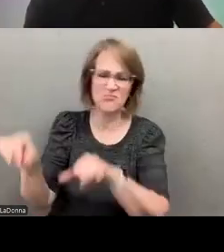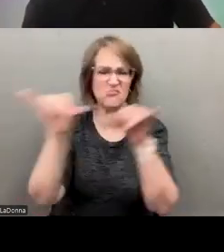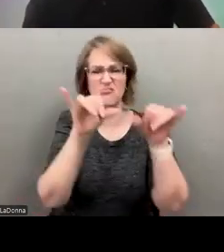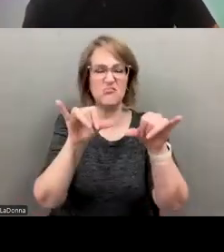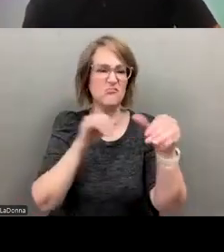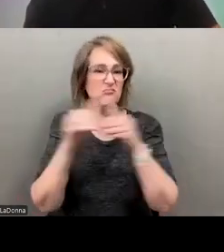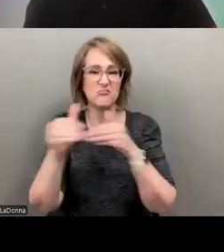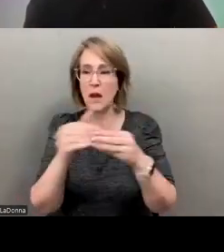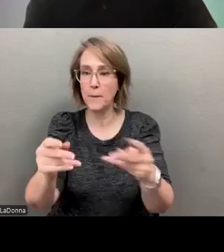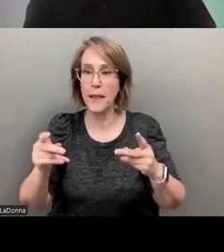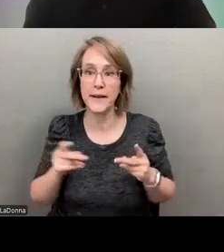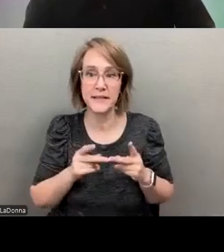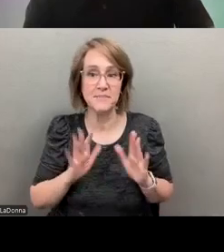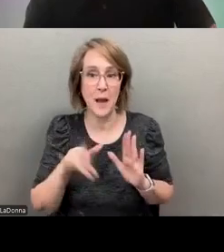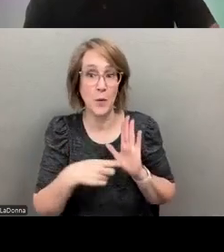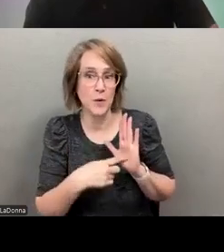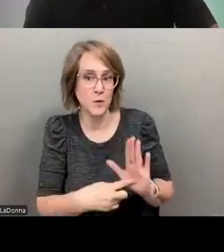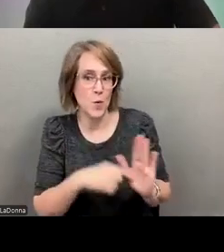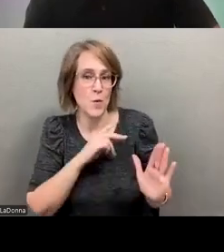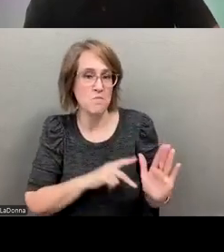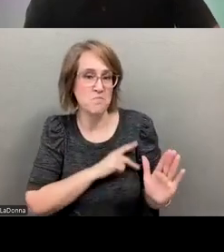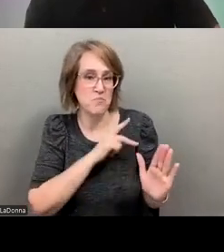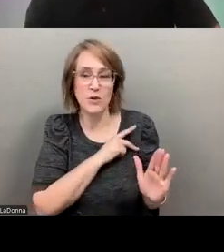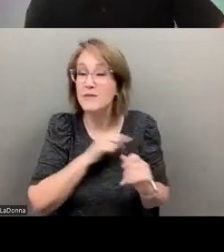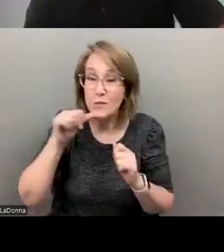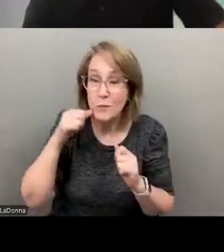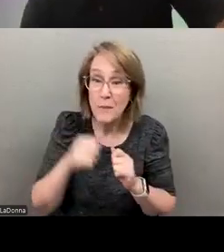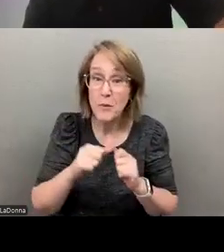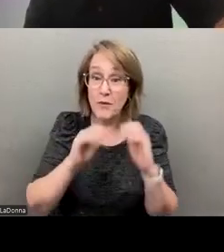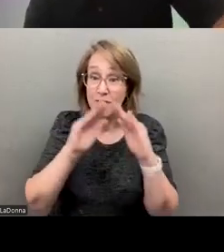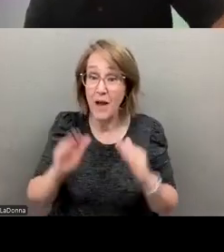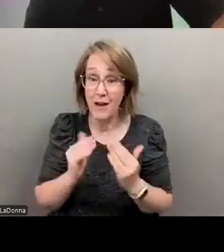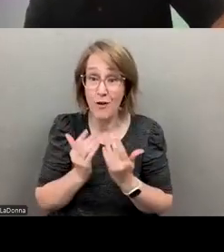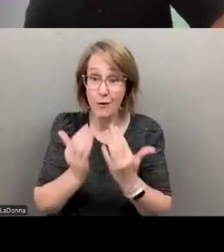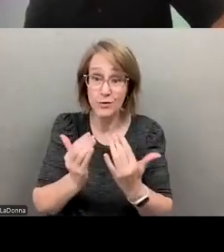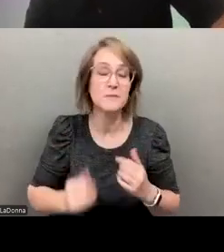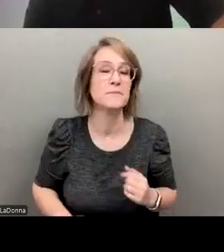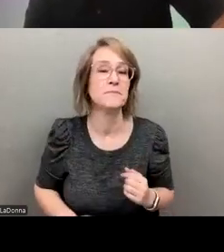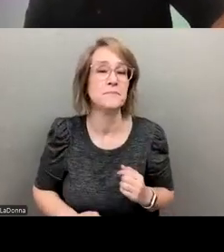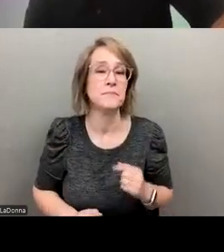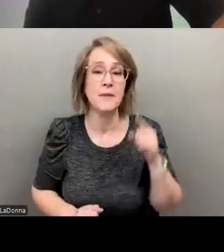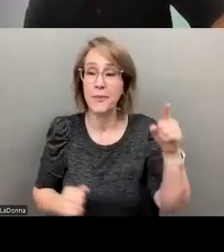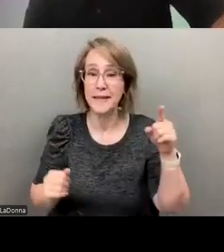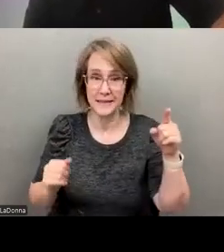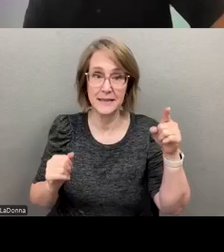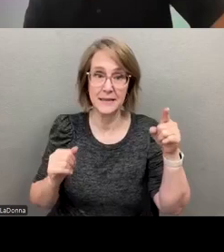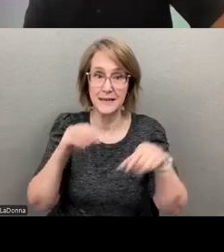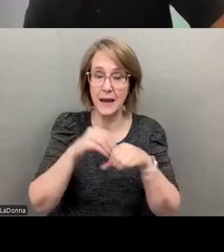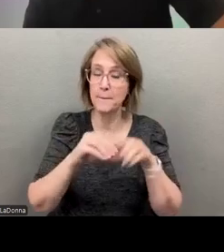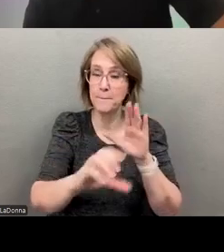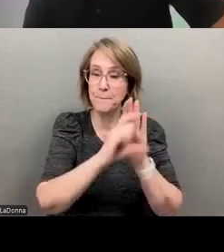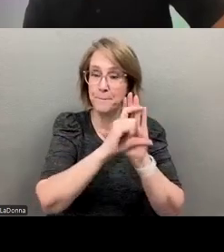I want to give a personal, uh, analogy and go back to the firehouse here. So, um, this is a map of Portland, um,